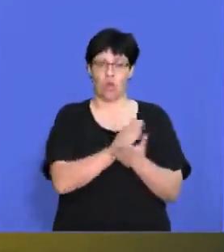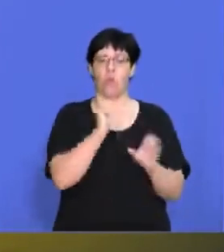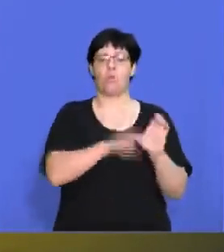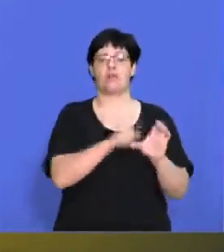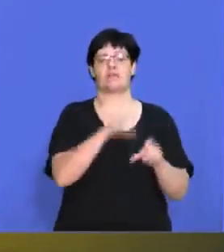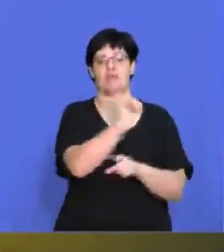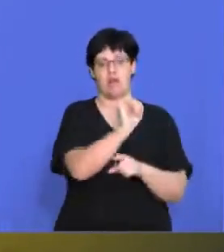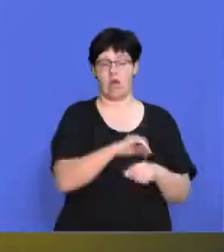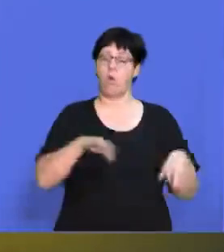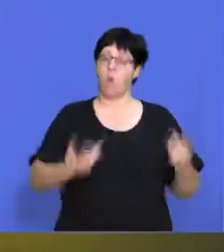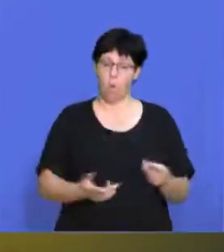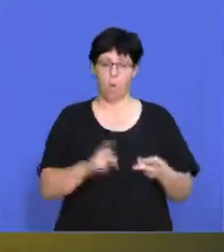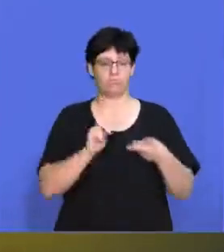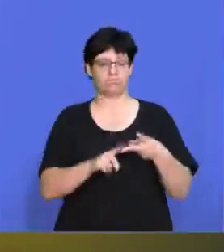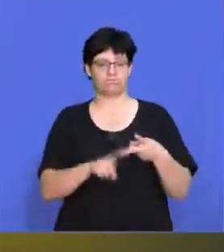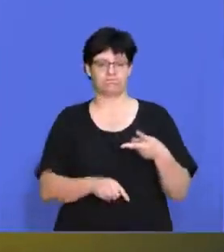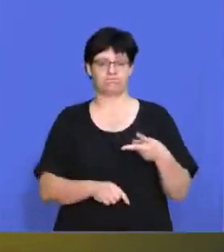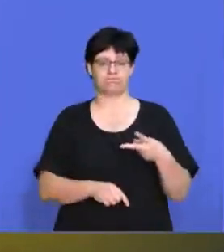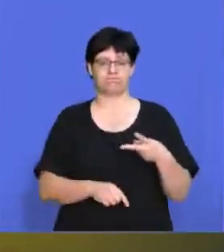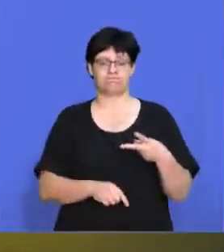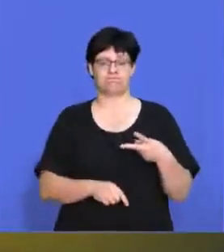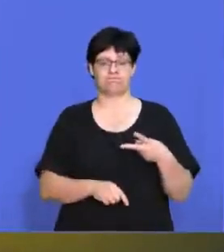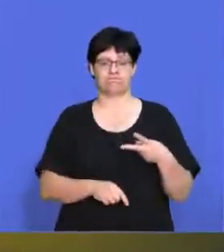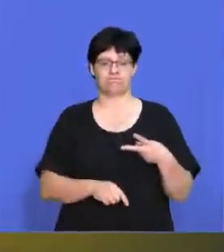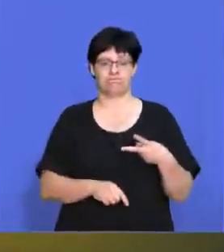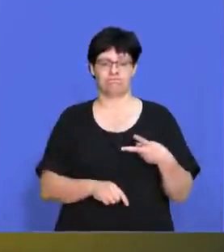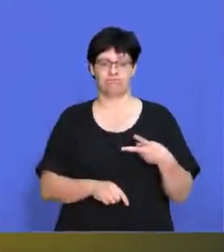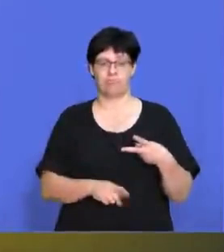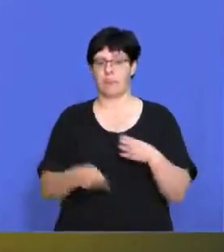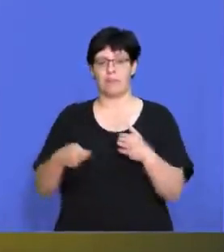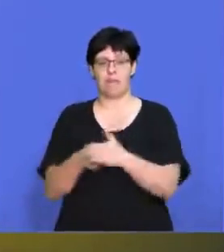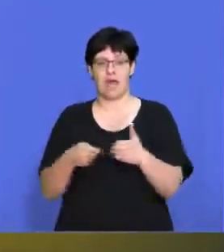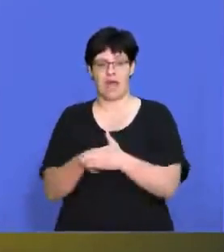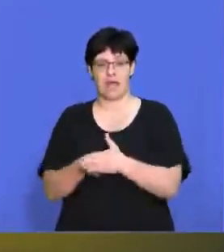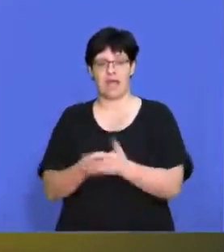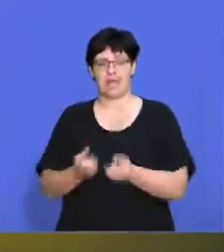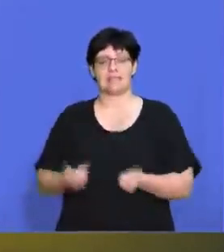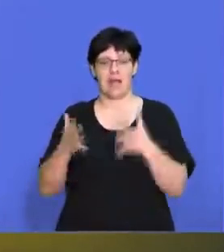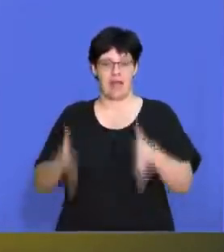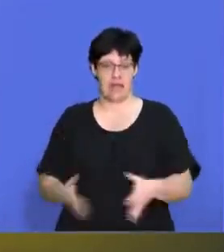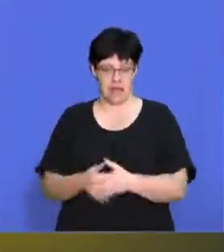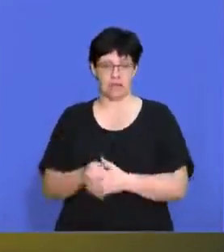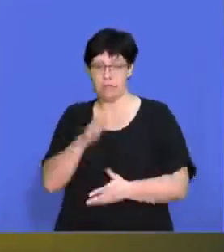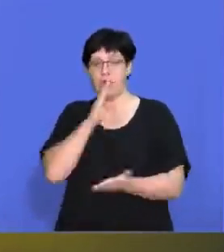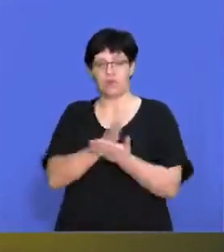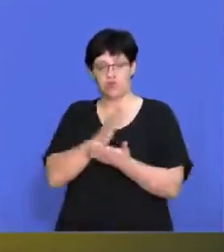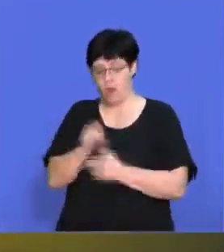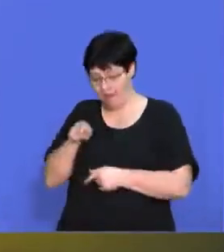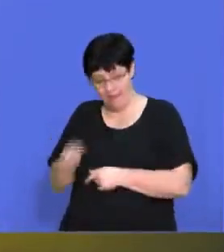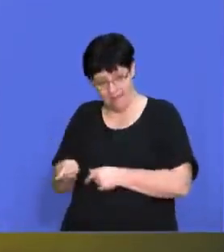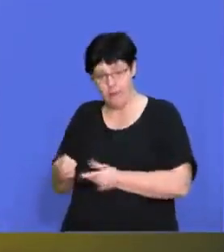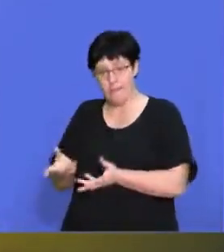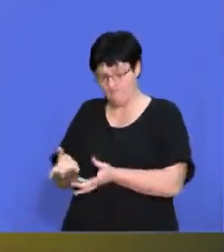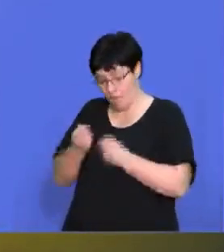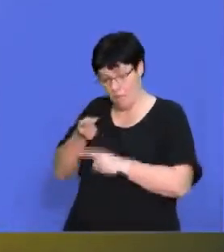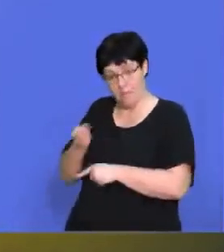ensures quality of their car there. They could also perhaps go and buy them as a supplier to